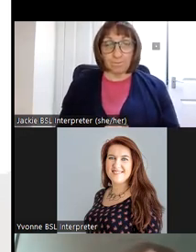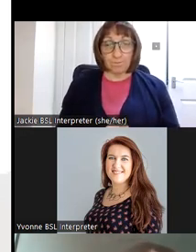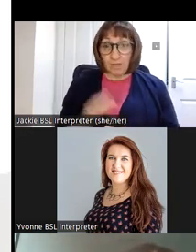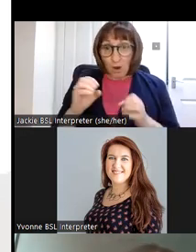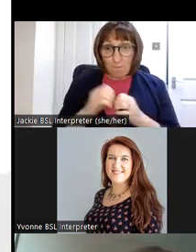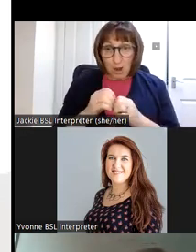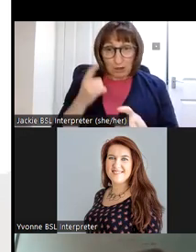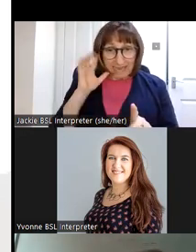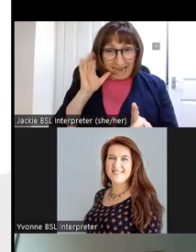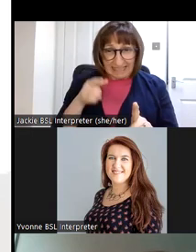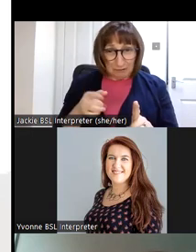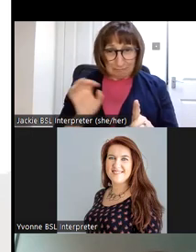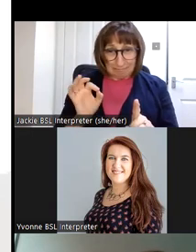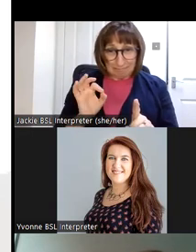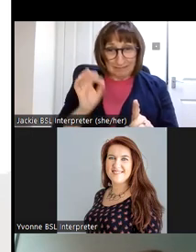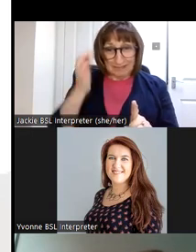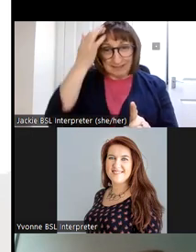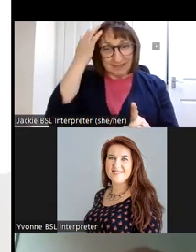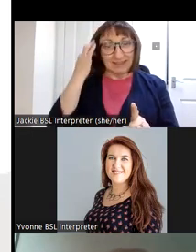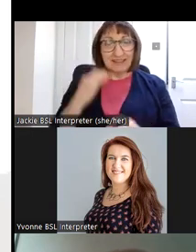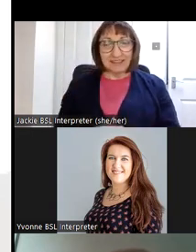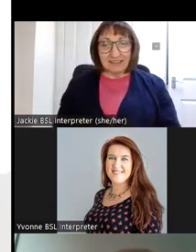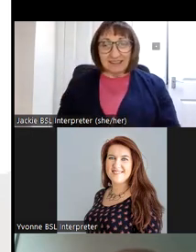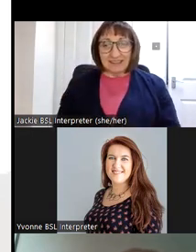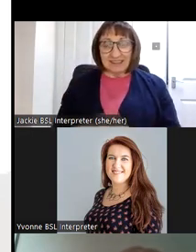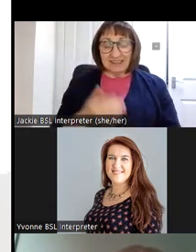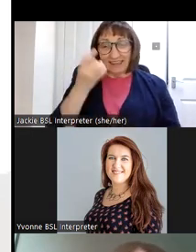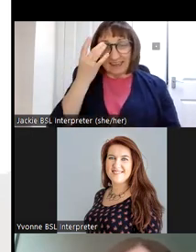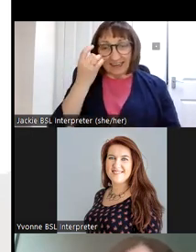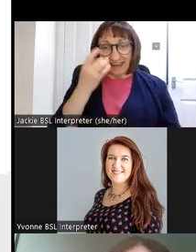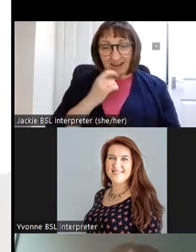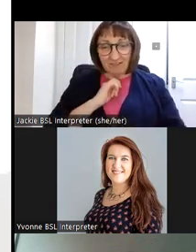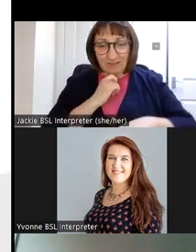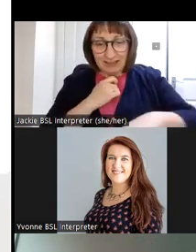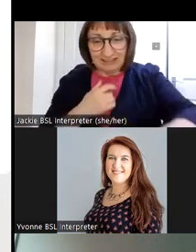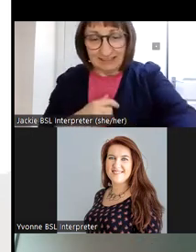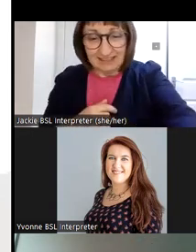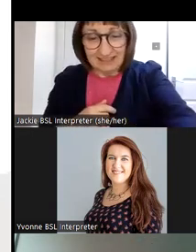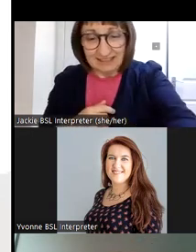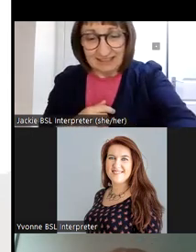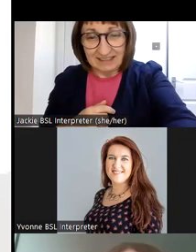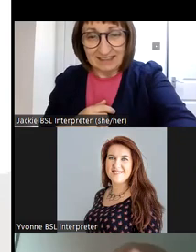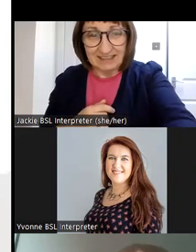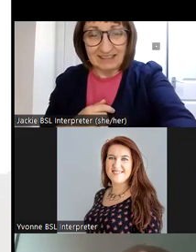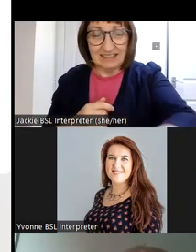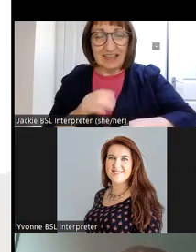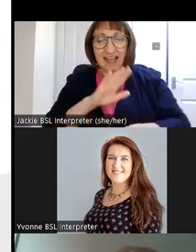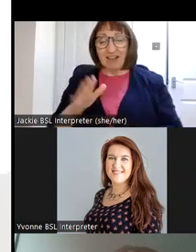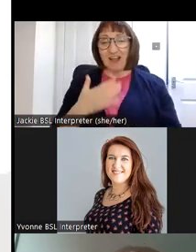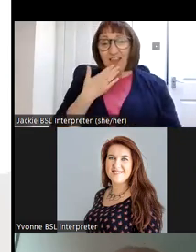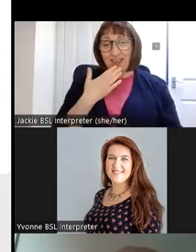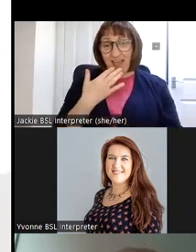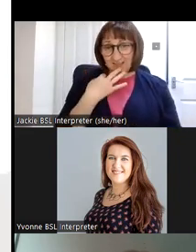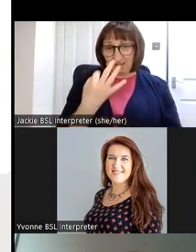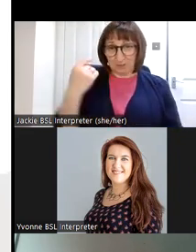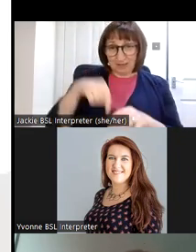we can't hear you oh man it would help if we unmute it thank you so hello and thanks a million for inviting